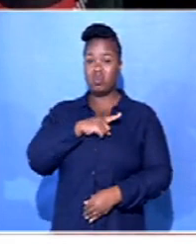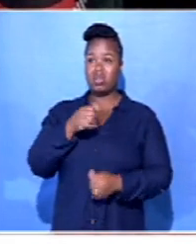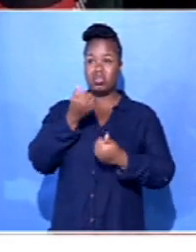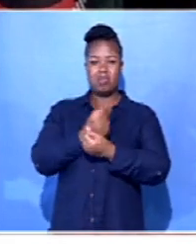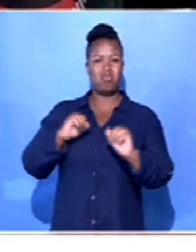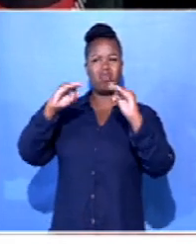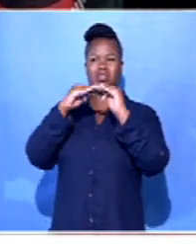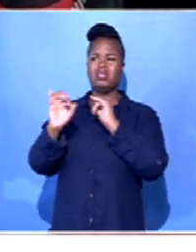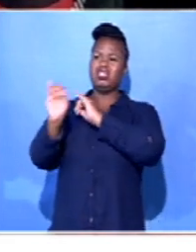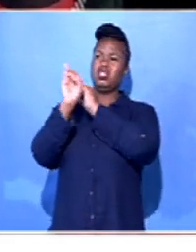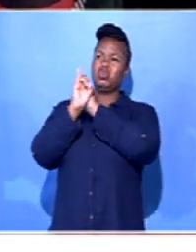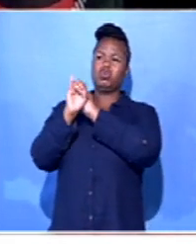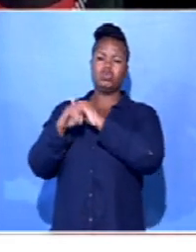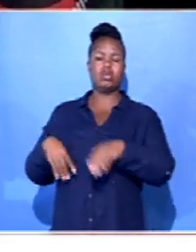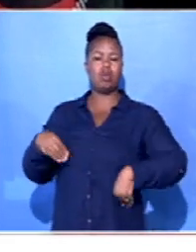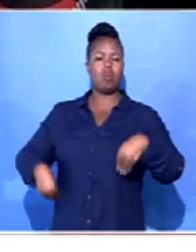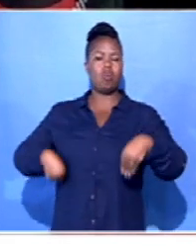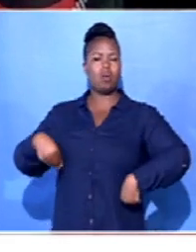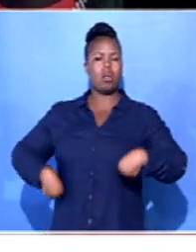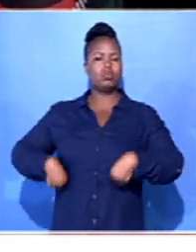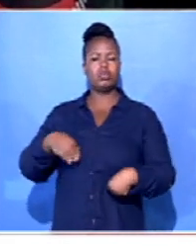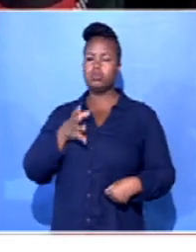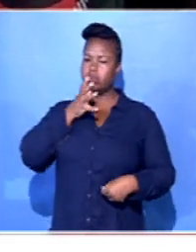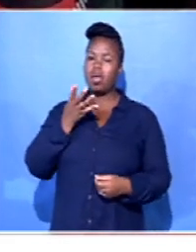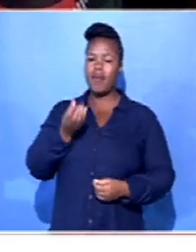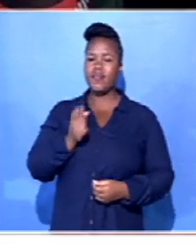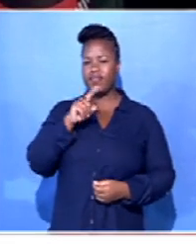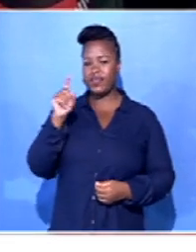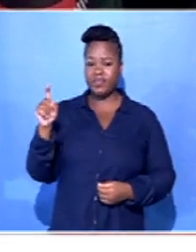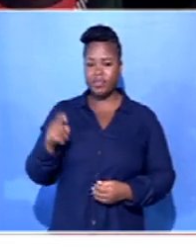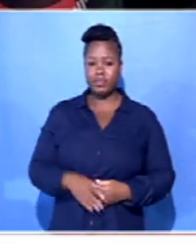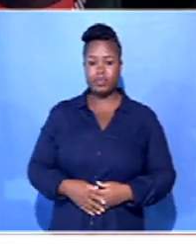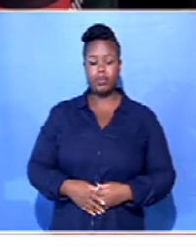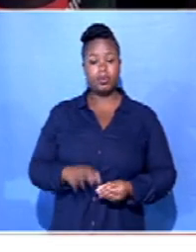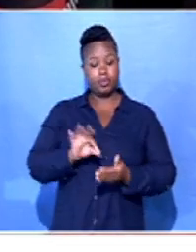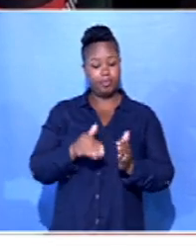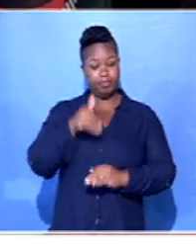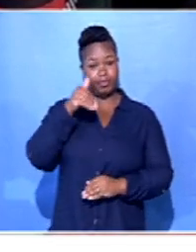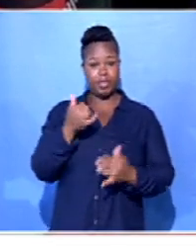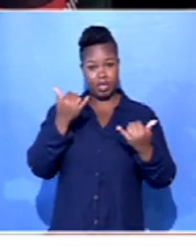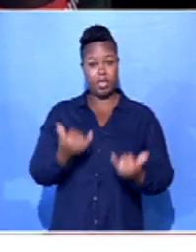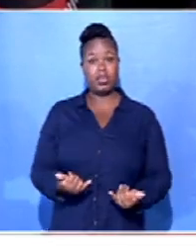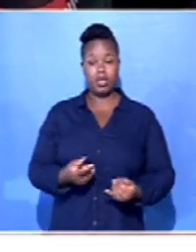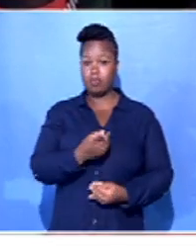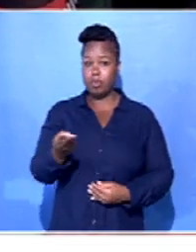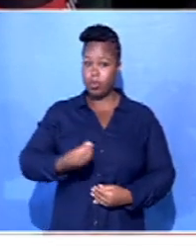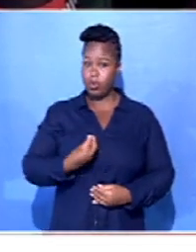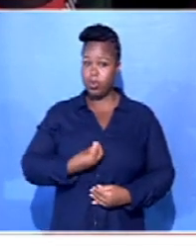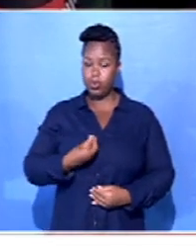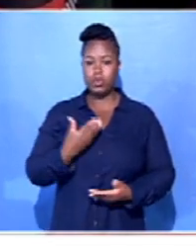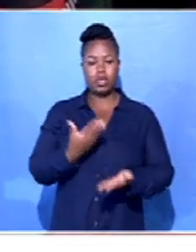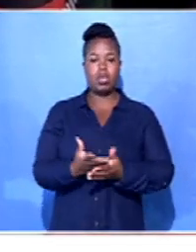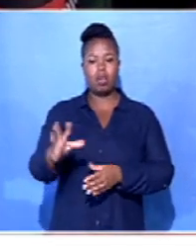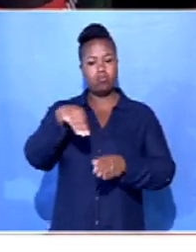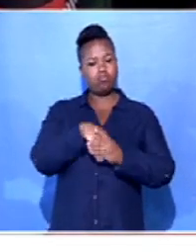democracy have been captured by a corrupt few. It will be these elections where young people will come